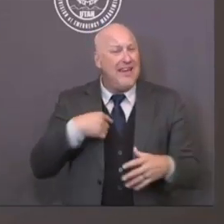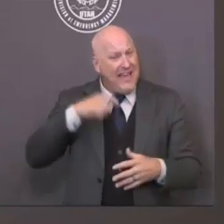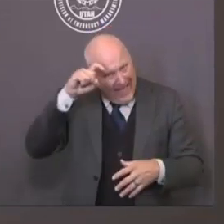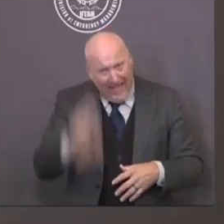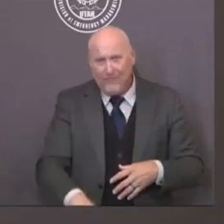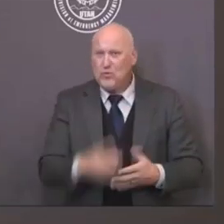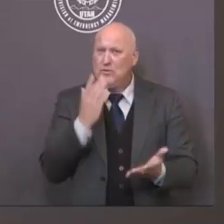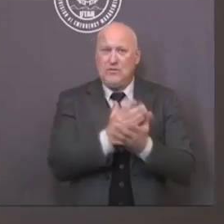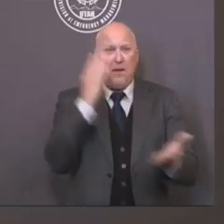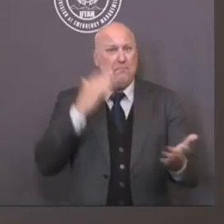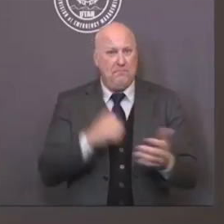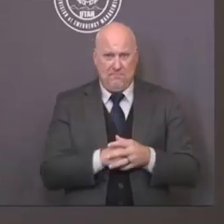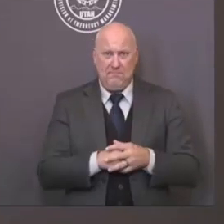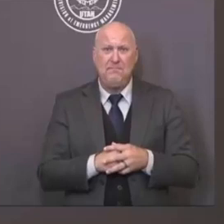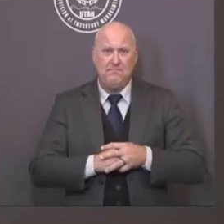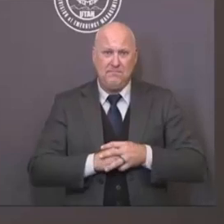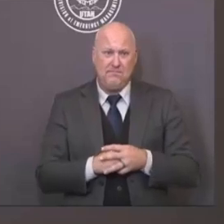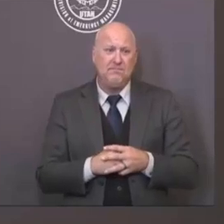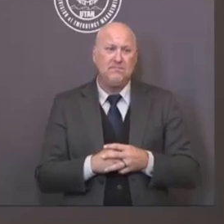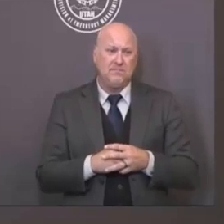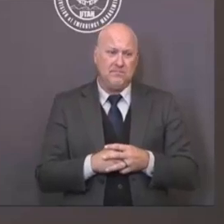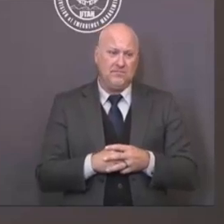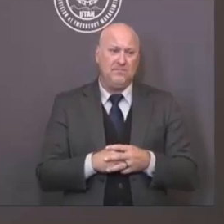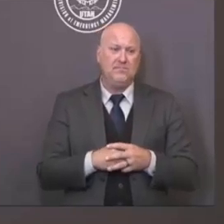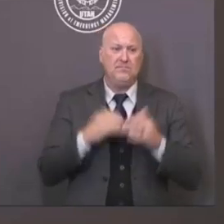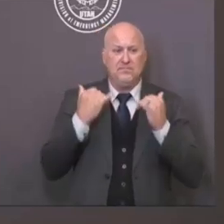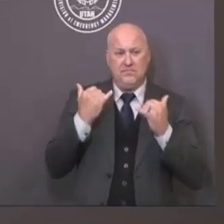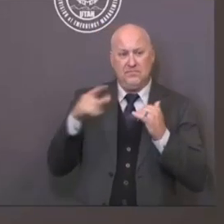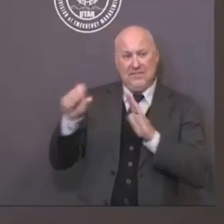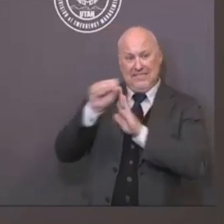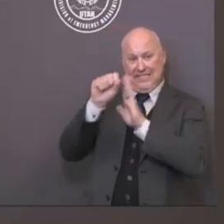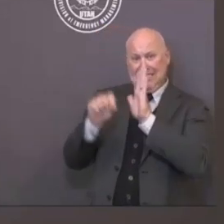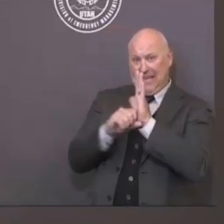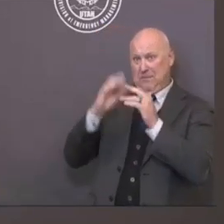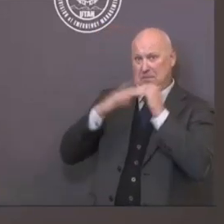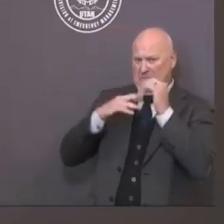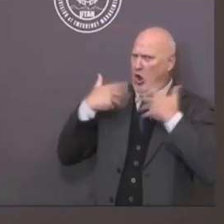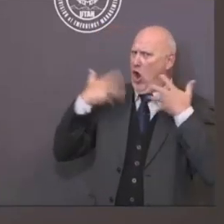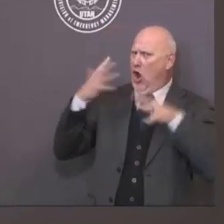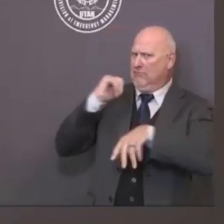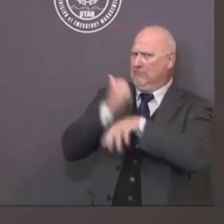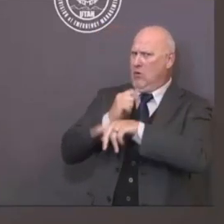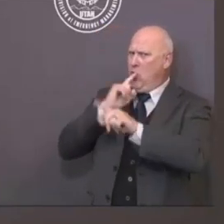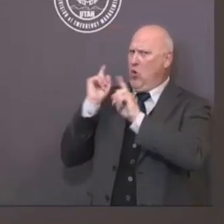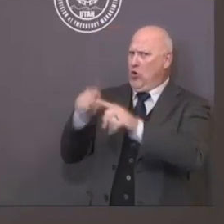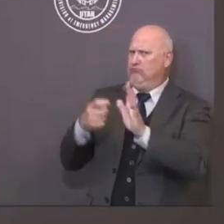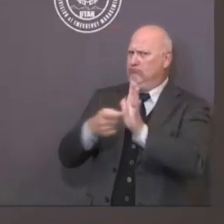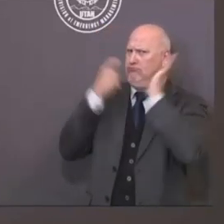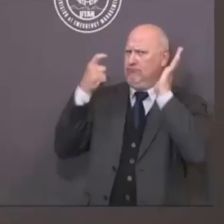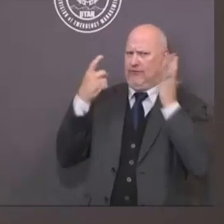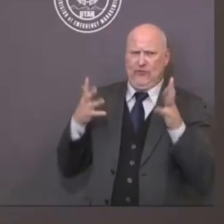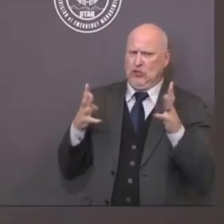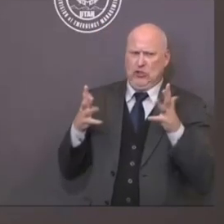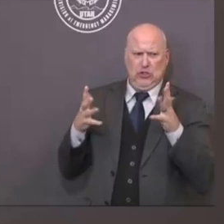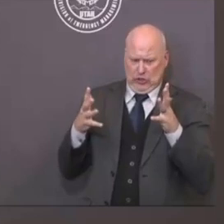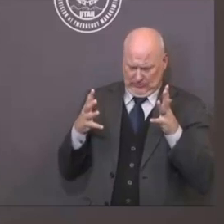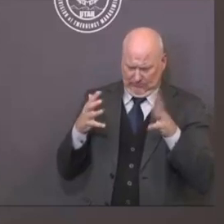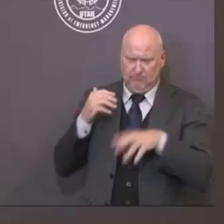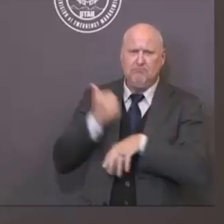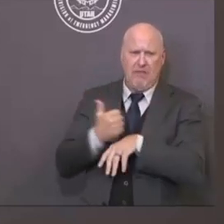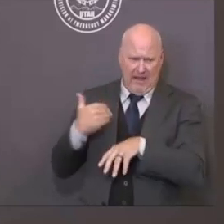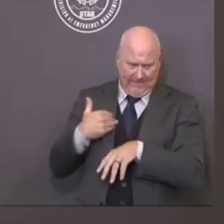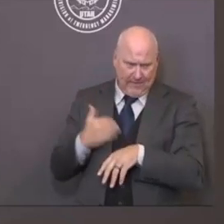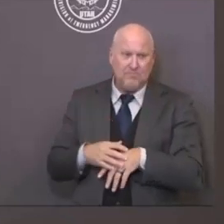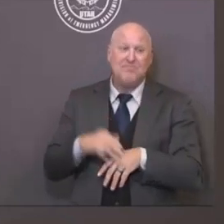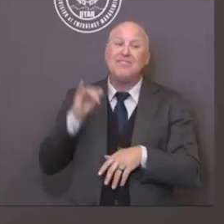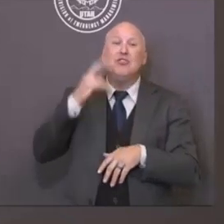the state building, we've required people to wear face coverings as part of our effort on the government level to, in fact, help slow the spread of the